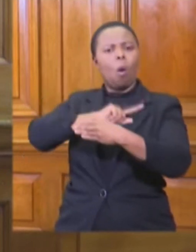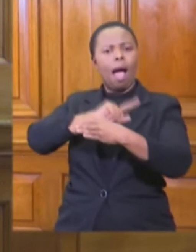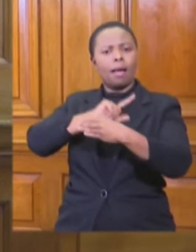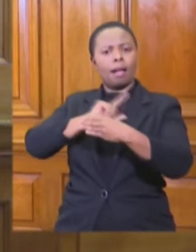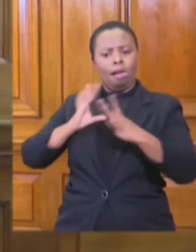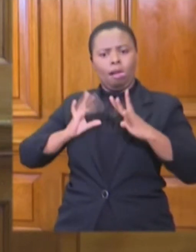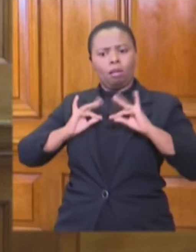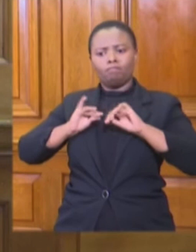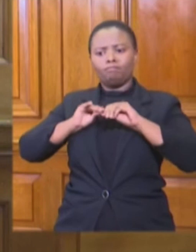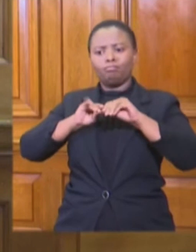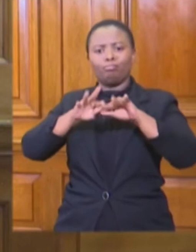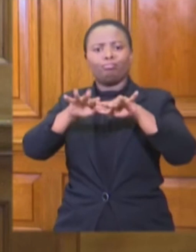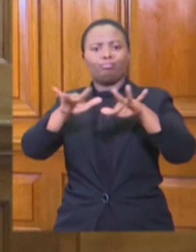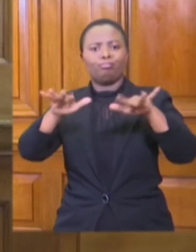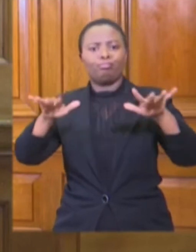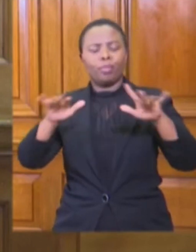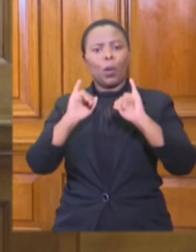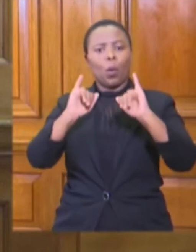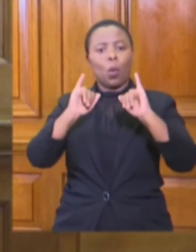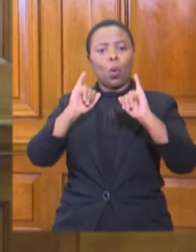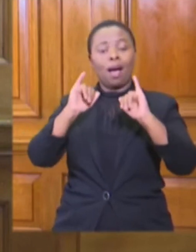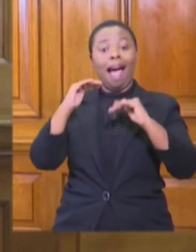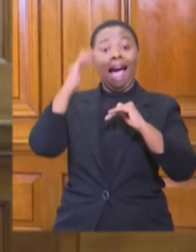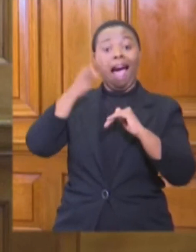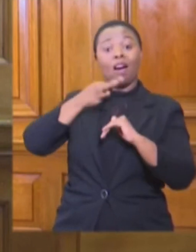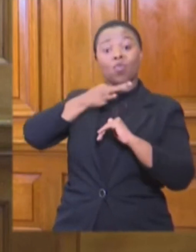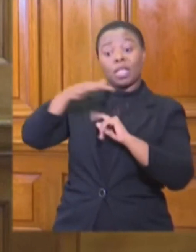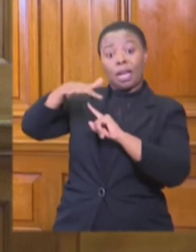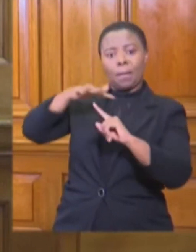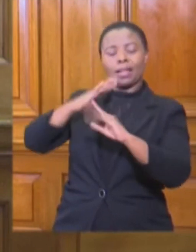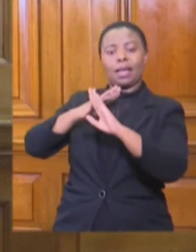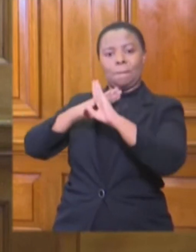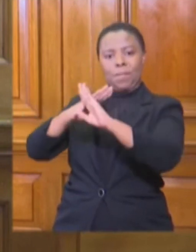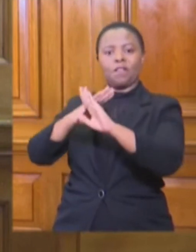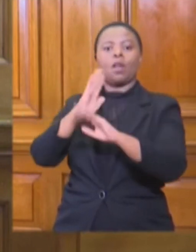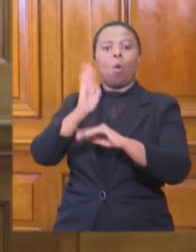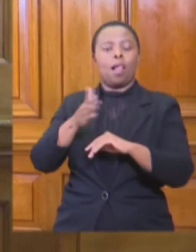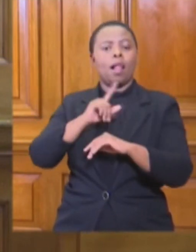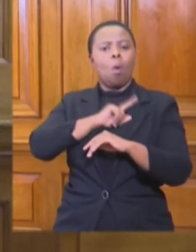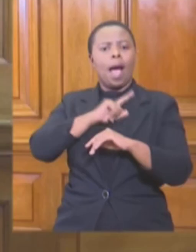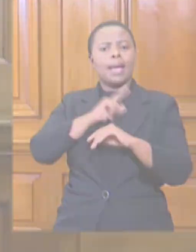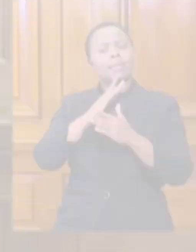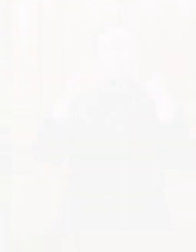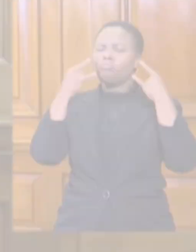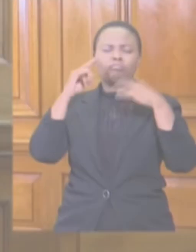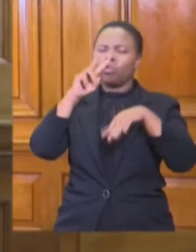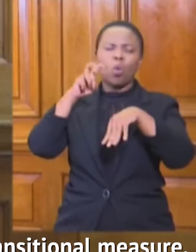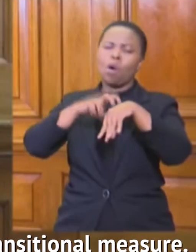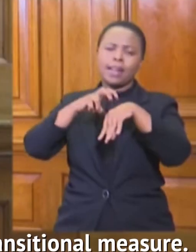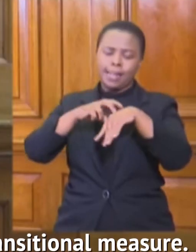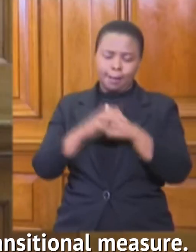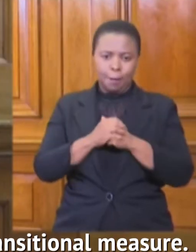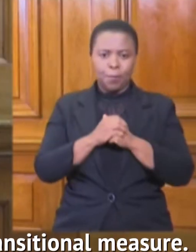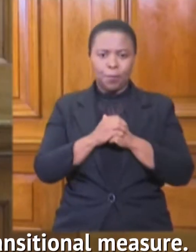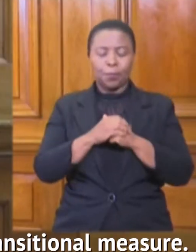in high-risk places, especially while many people remain unvaccinated. The